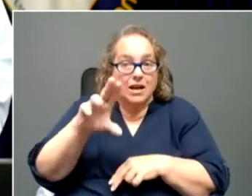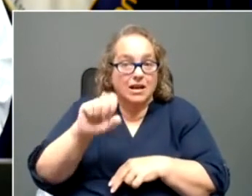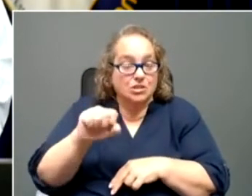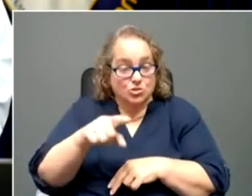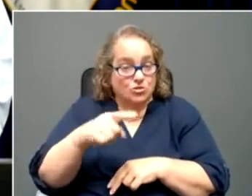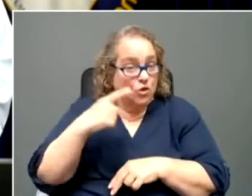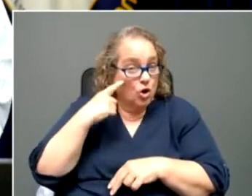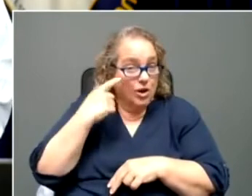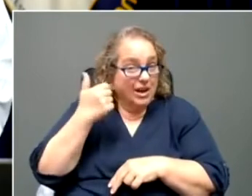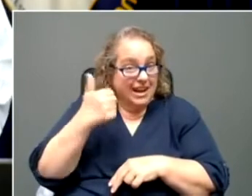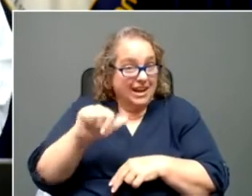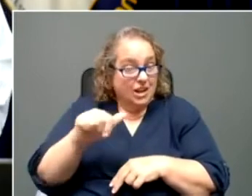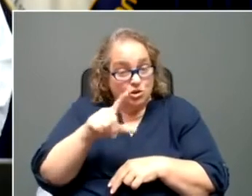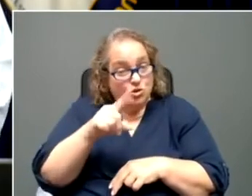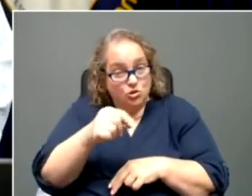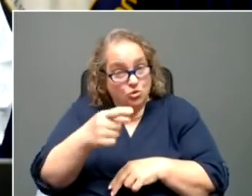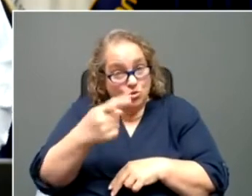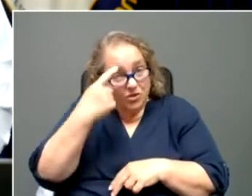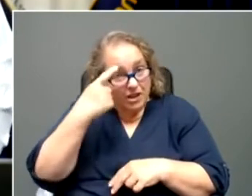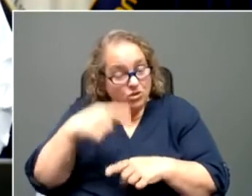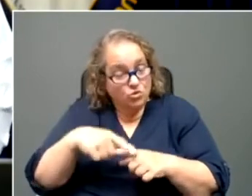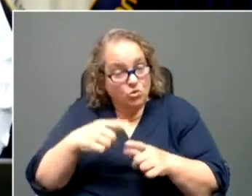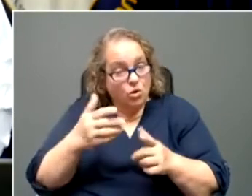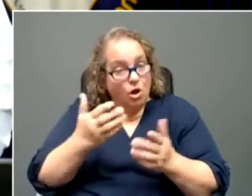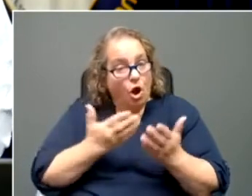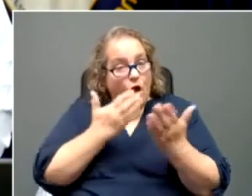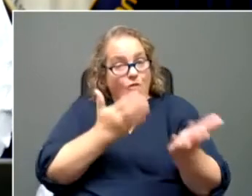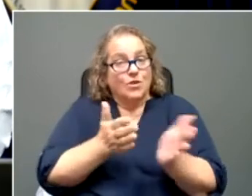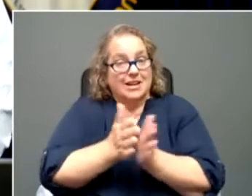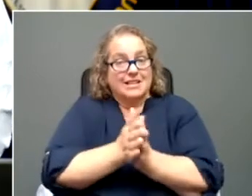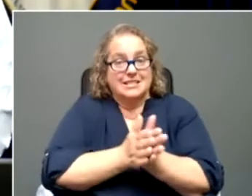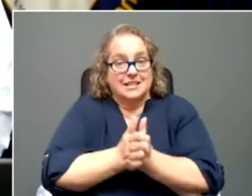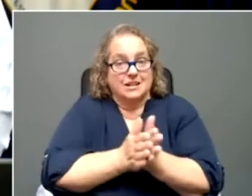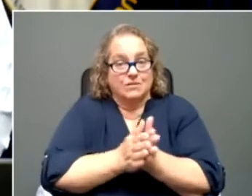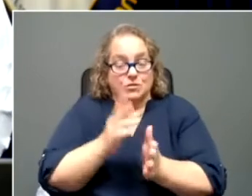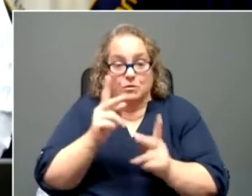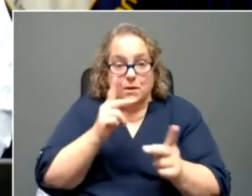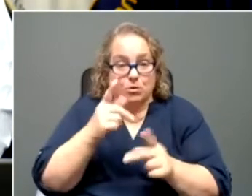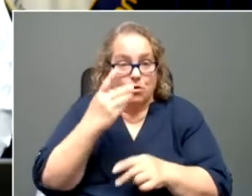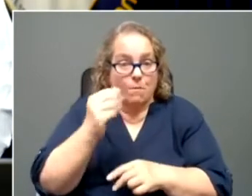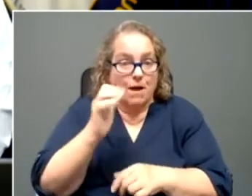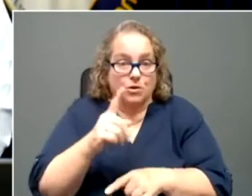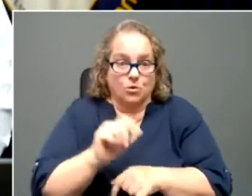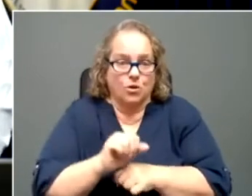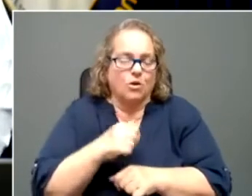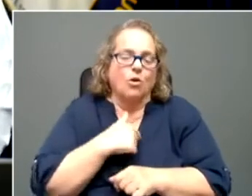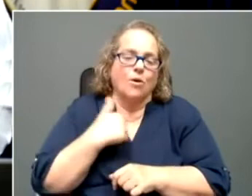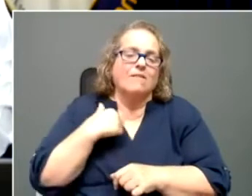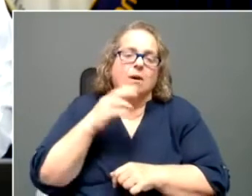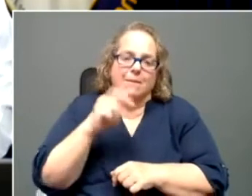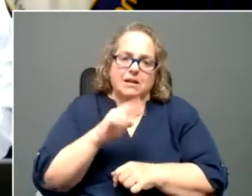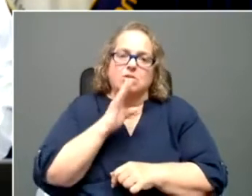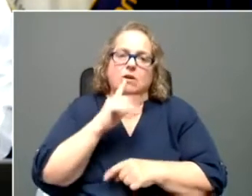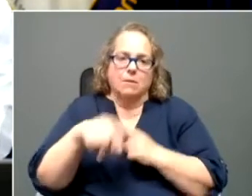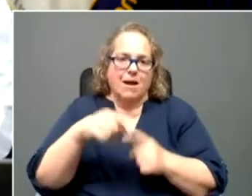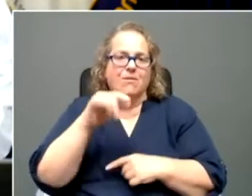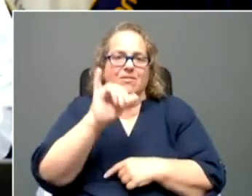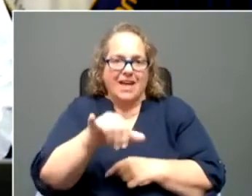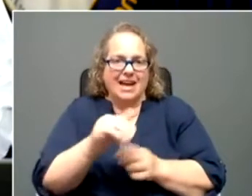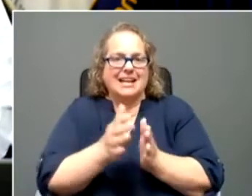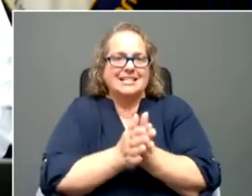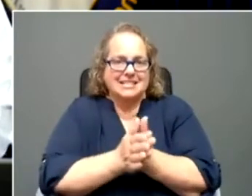on offering an incentive like that? Well, we've been talking about that incentive and even talking about it publicly, putting it together. So,